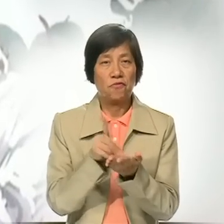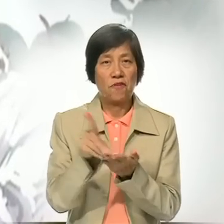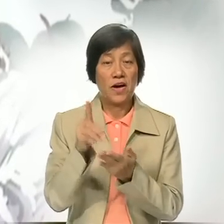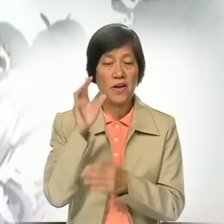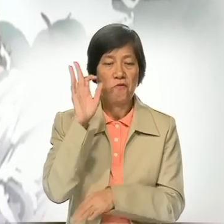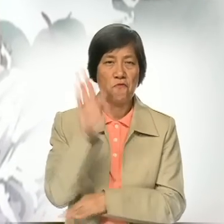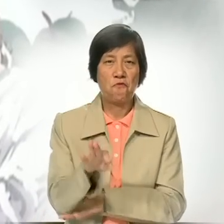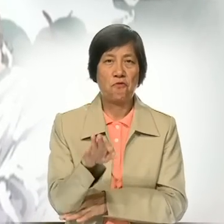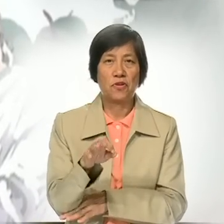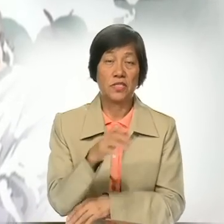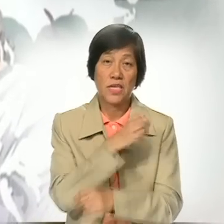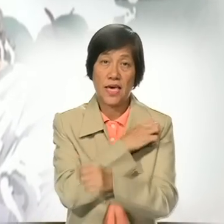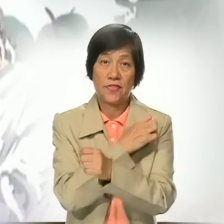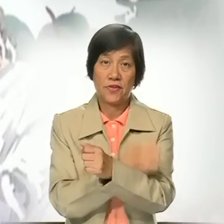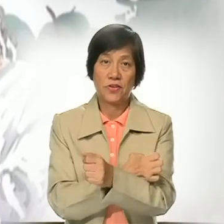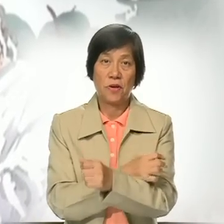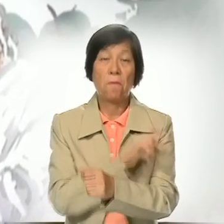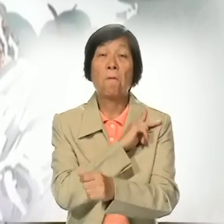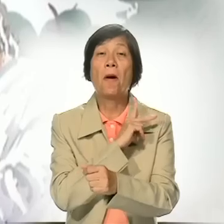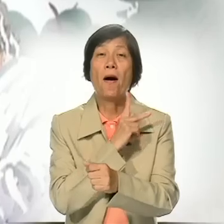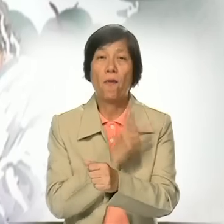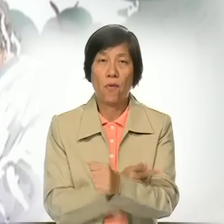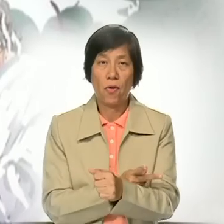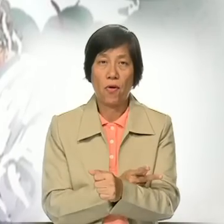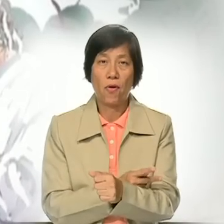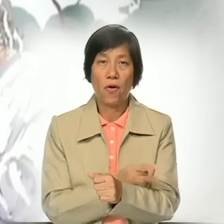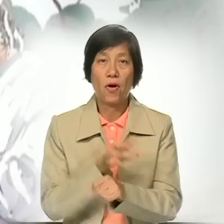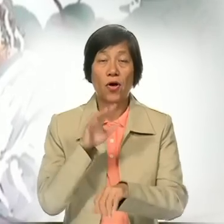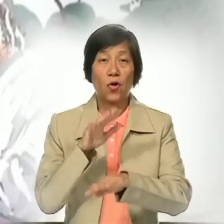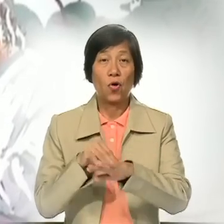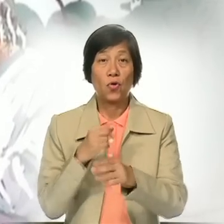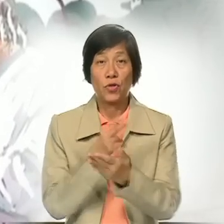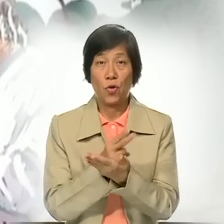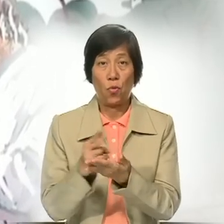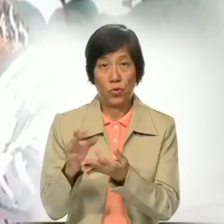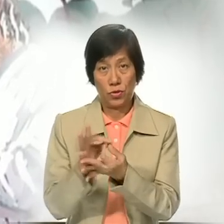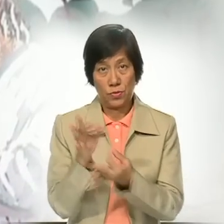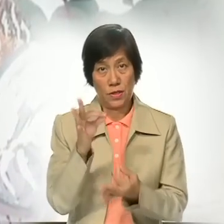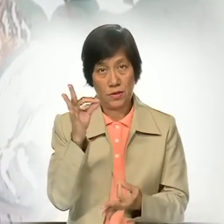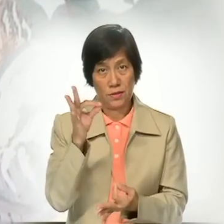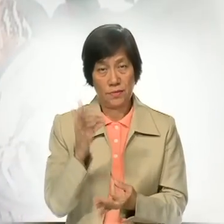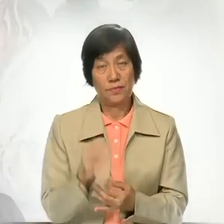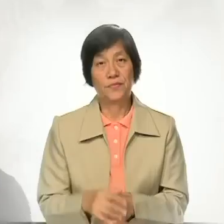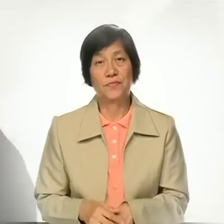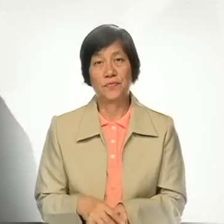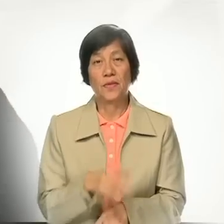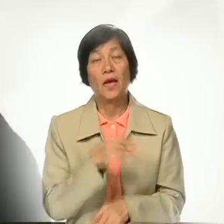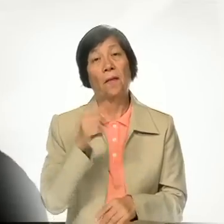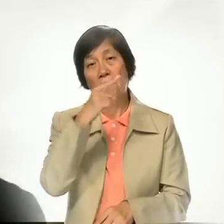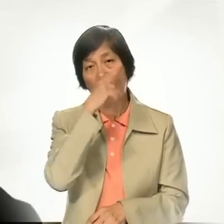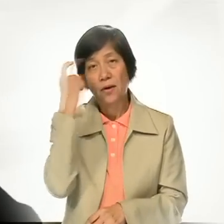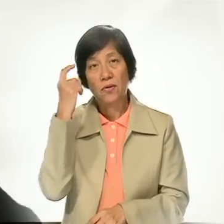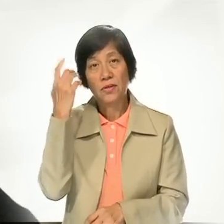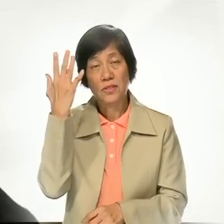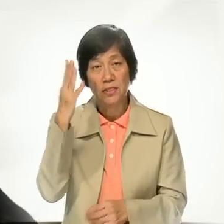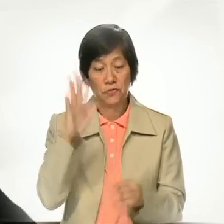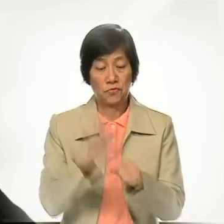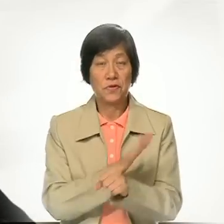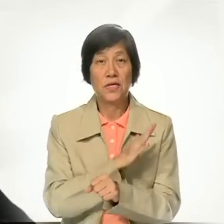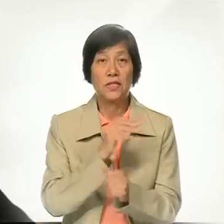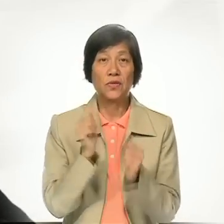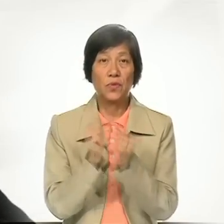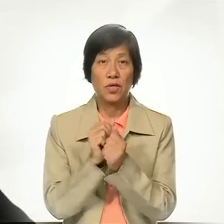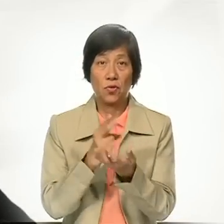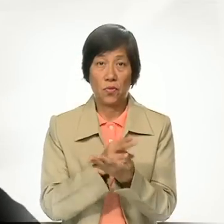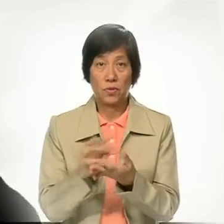force, energy, power, called the Holy Spirit. And because he is filled